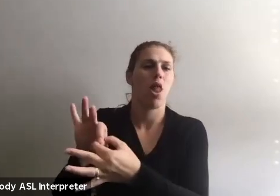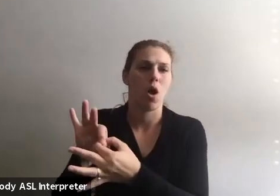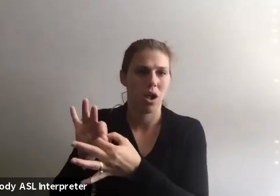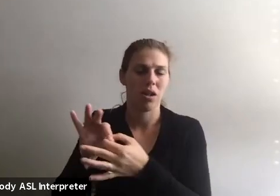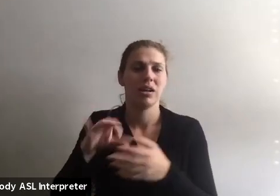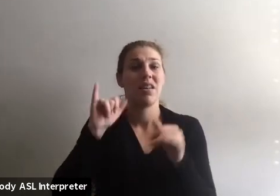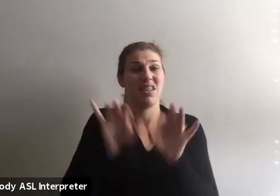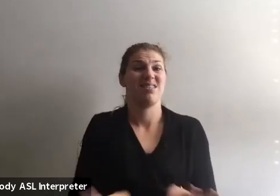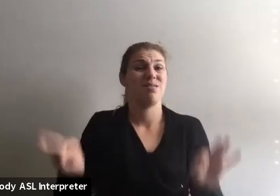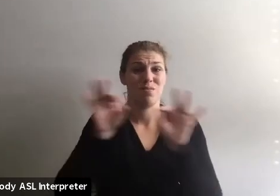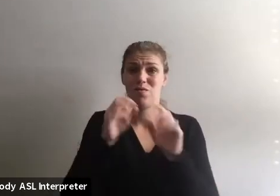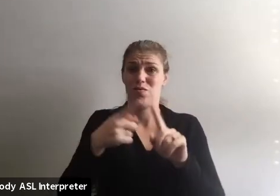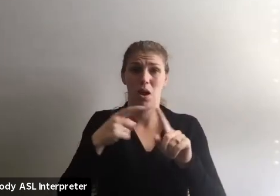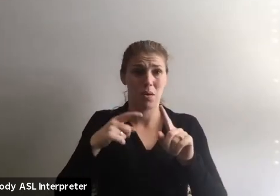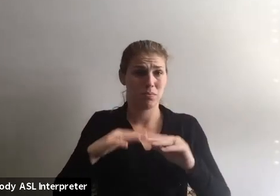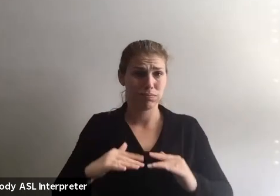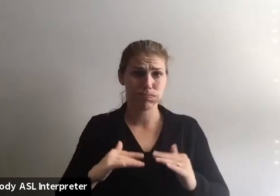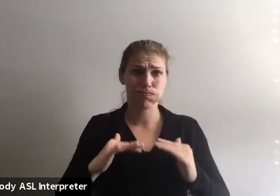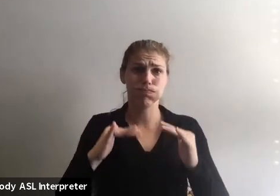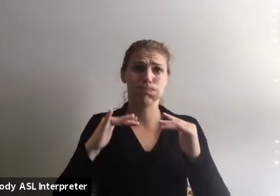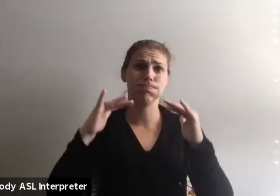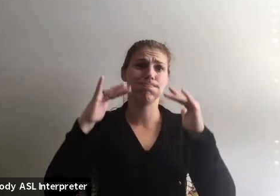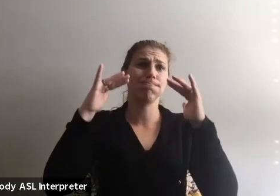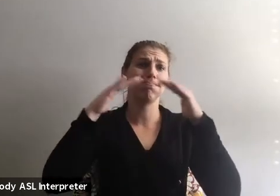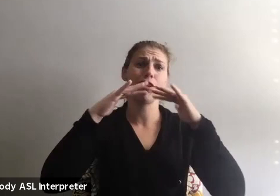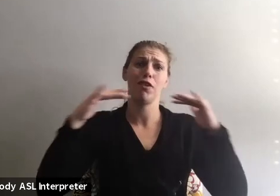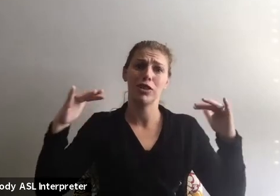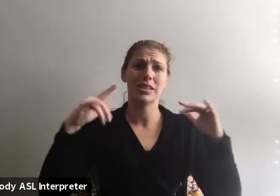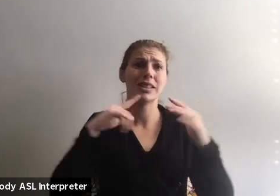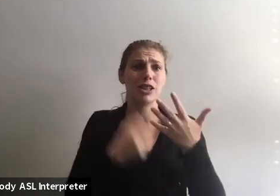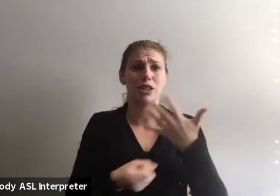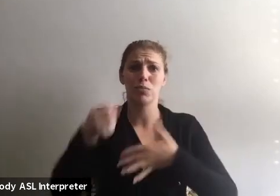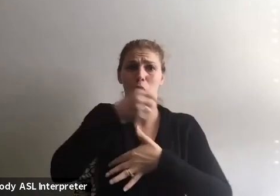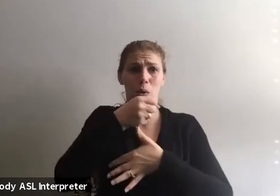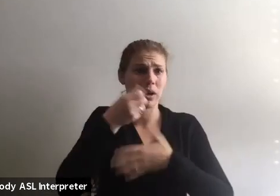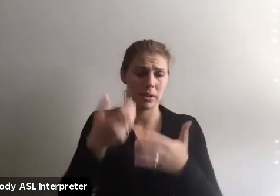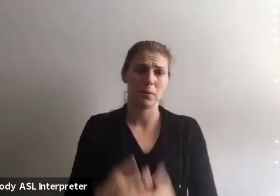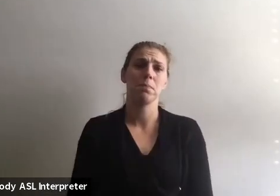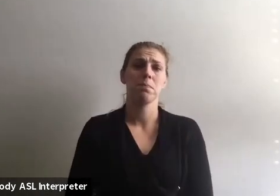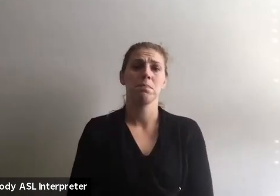from the, from the bottom floor that diversity is prioritized, whatever you want to see happen.